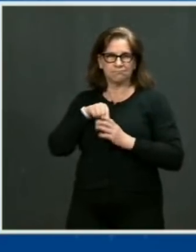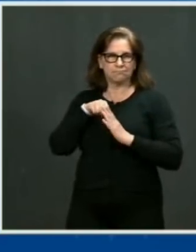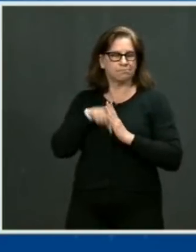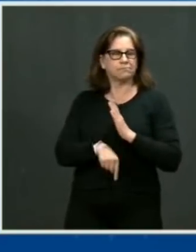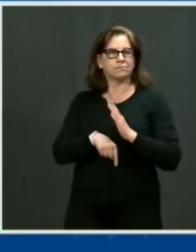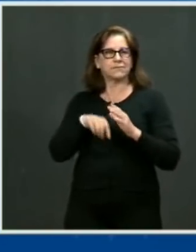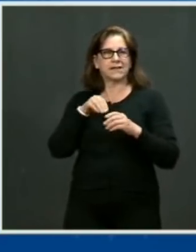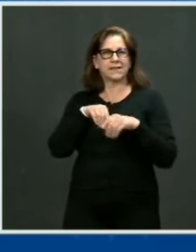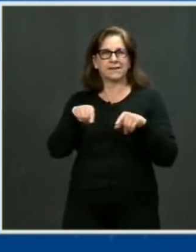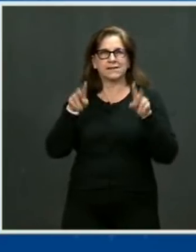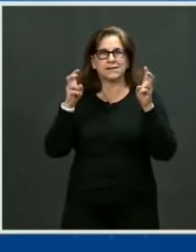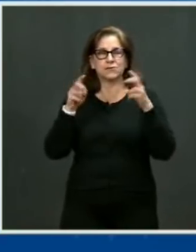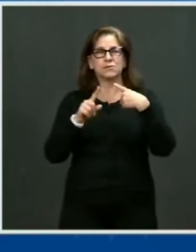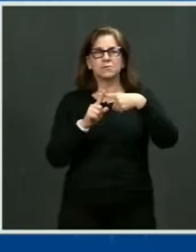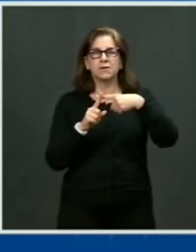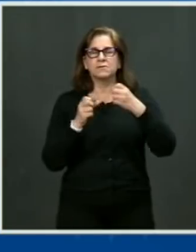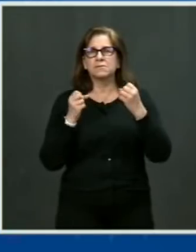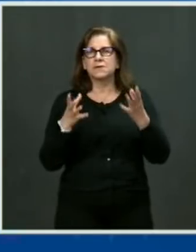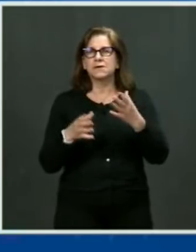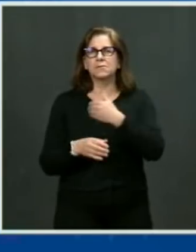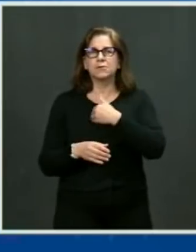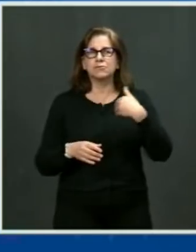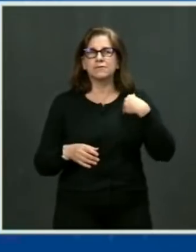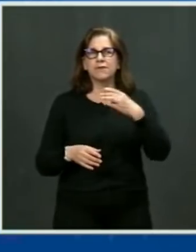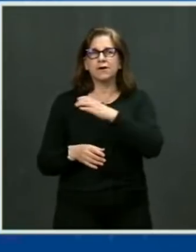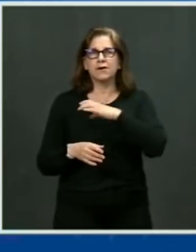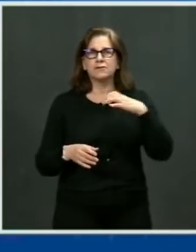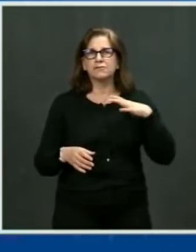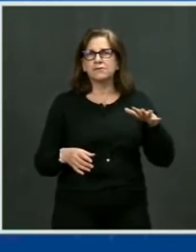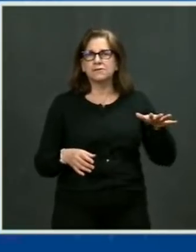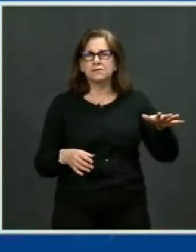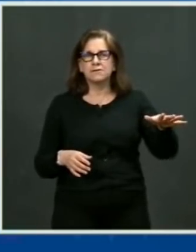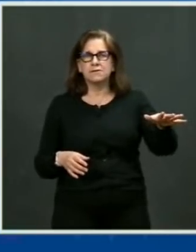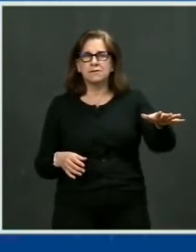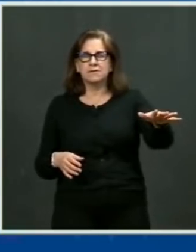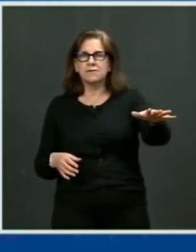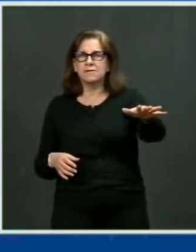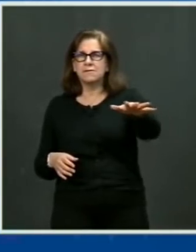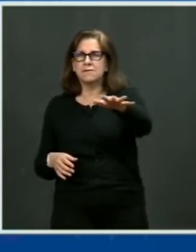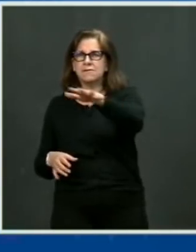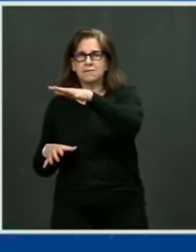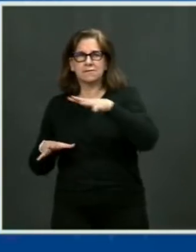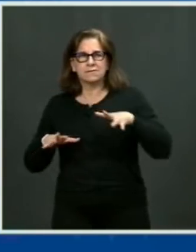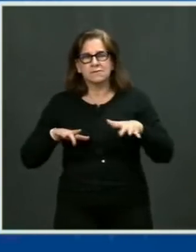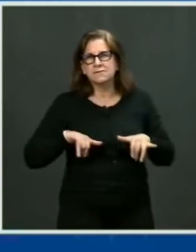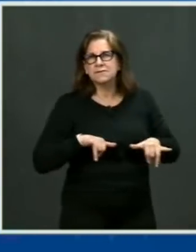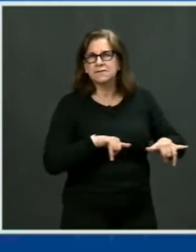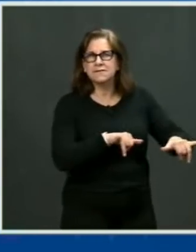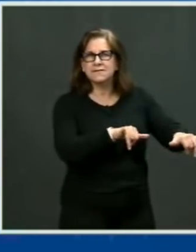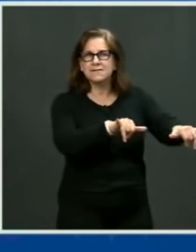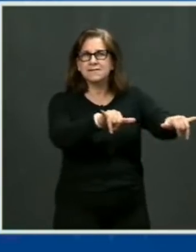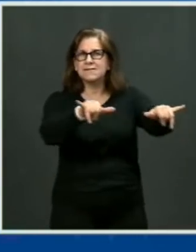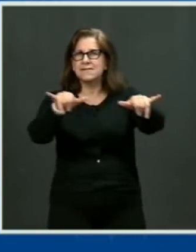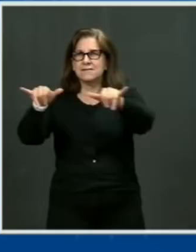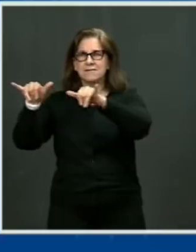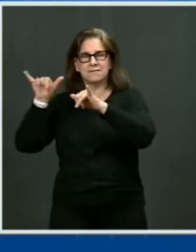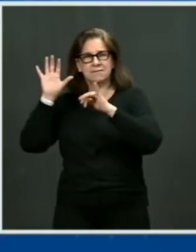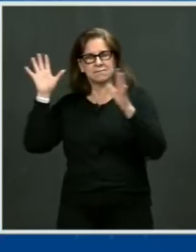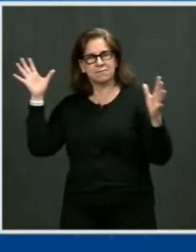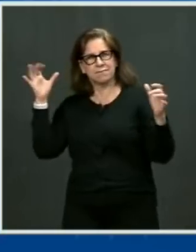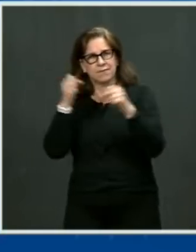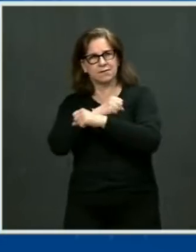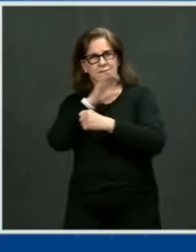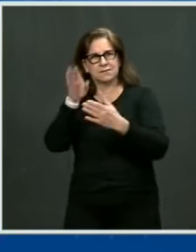Congress who have led in this fight. So many of you who have never given up, so many of you are absolutely